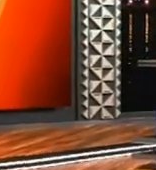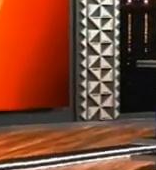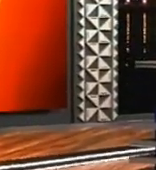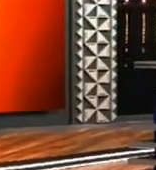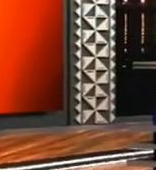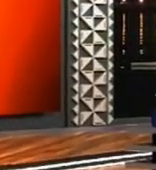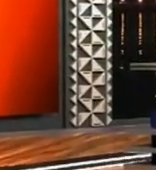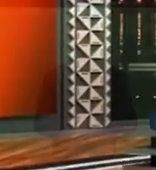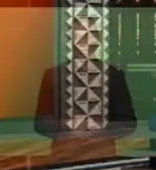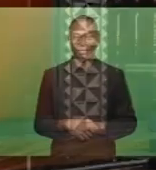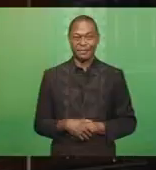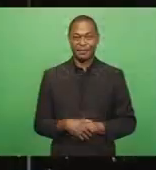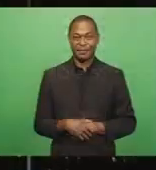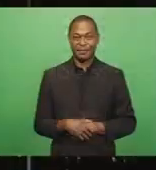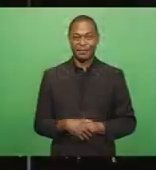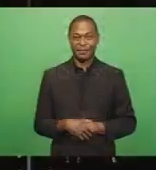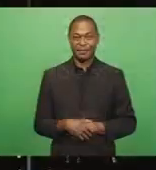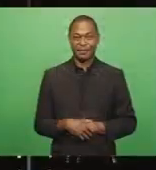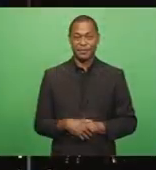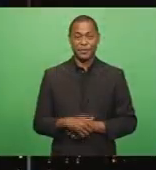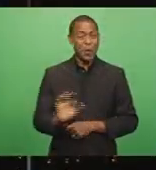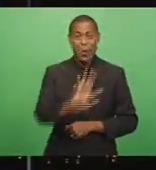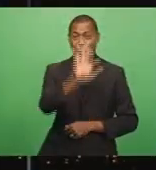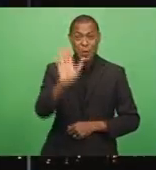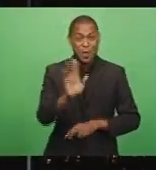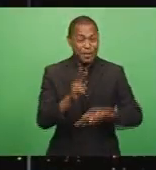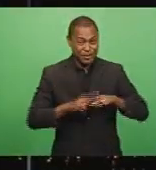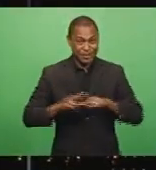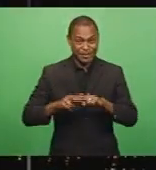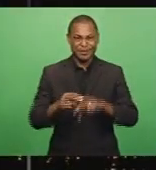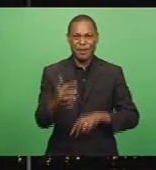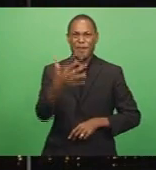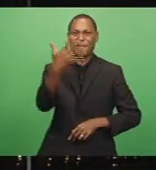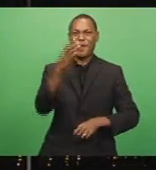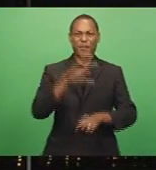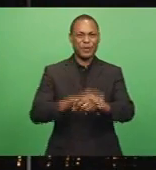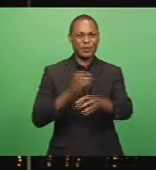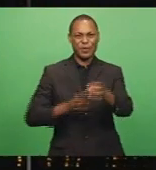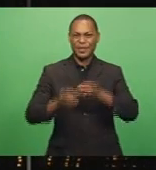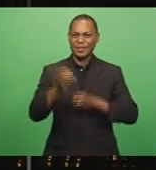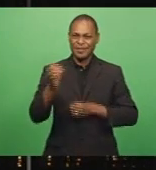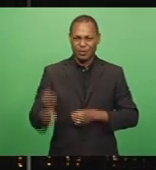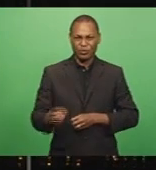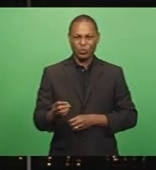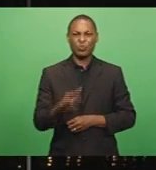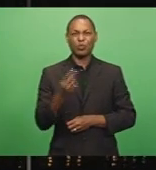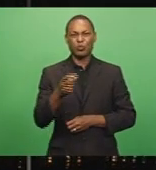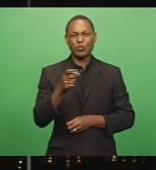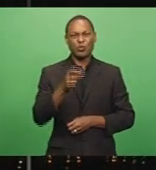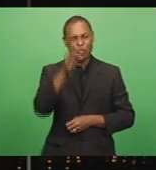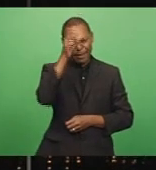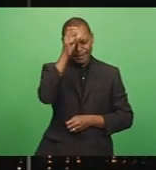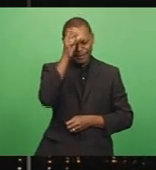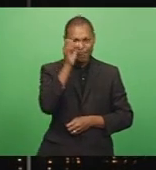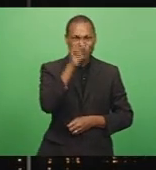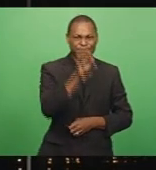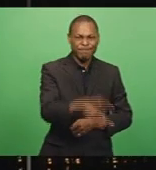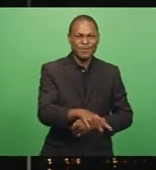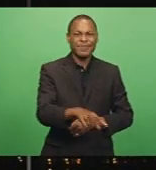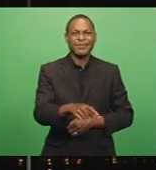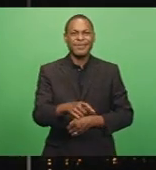Lendua. In Fiji, five police officers who allegedly planted a bag containing